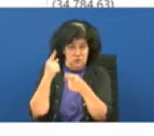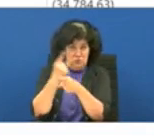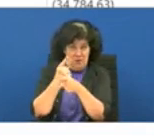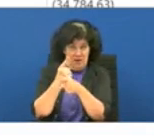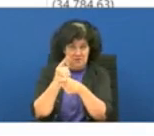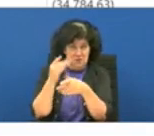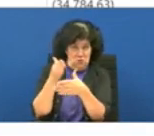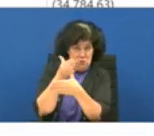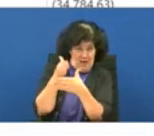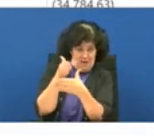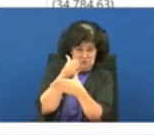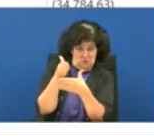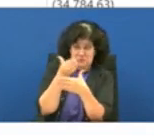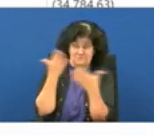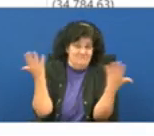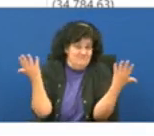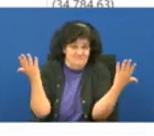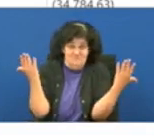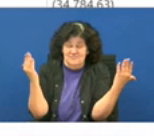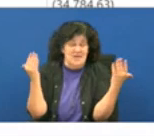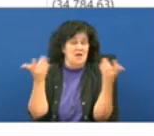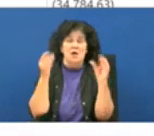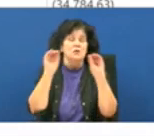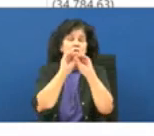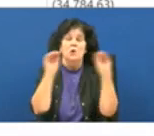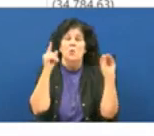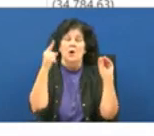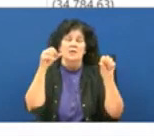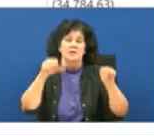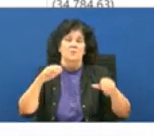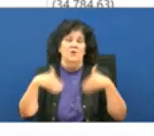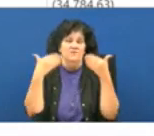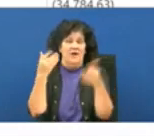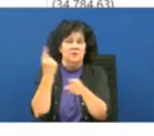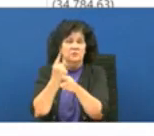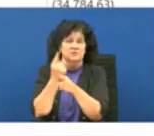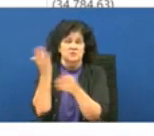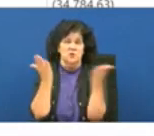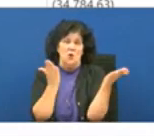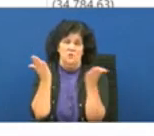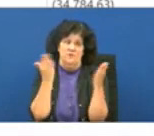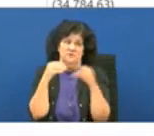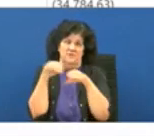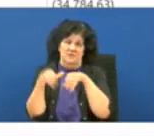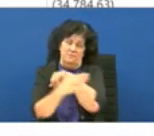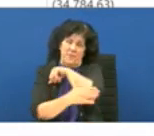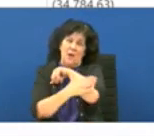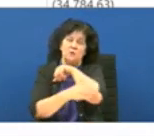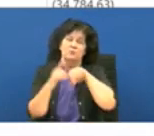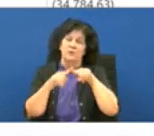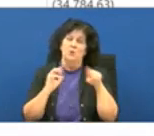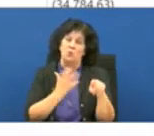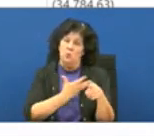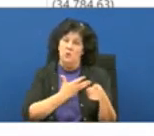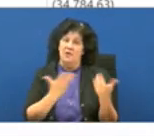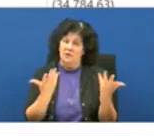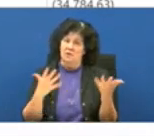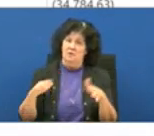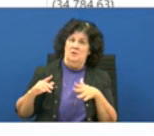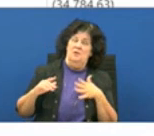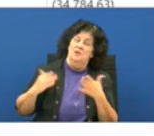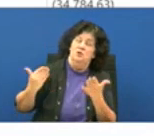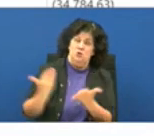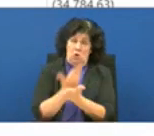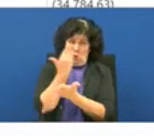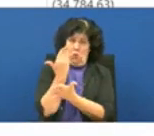one is going to be able to provide adequate services in east baton rouge parish but that is something again when i stated we are pioneers that is what we're